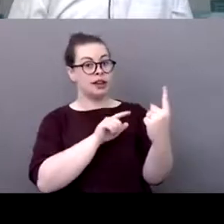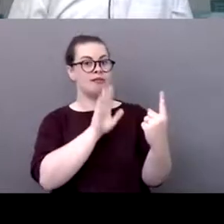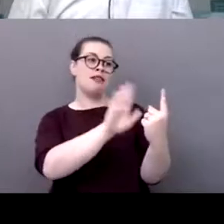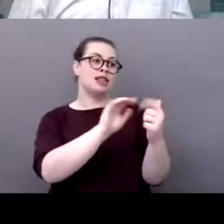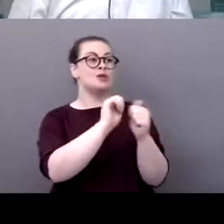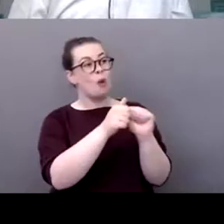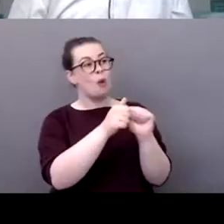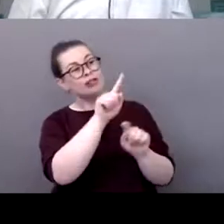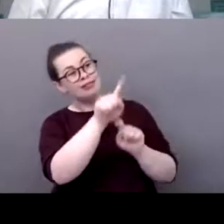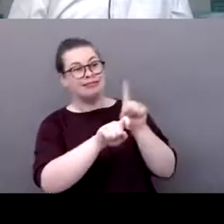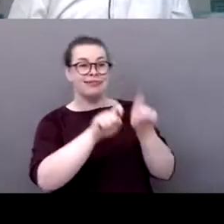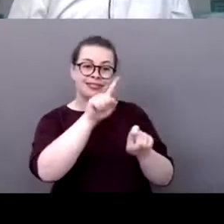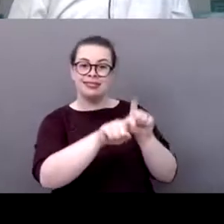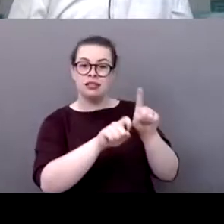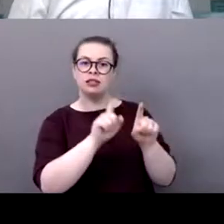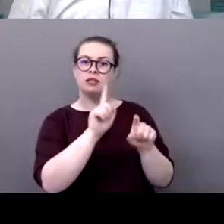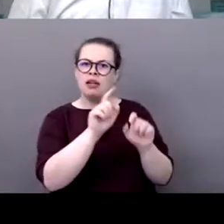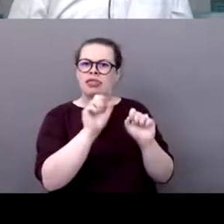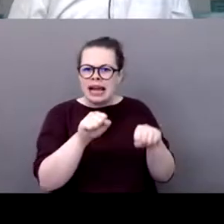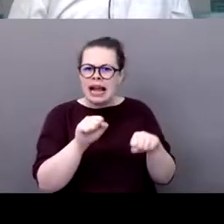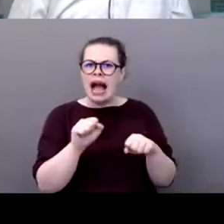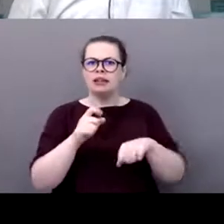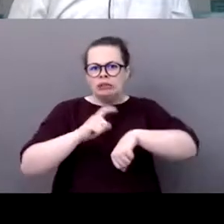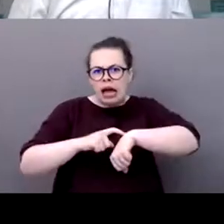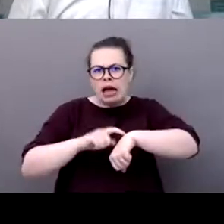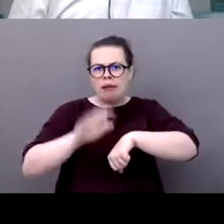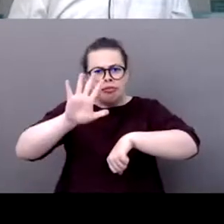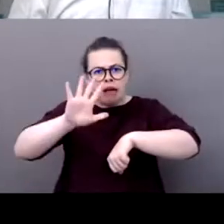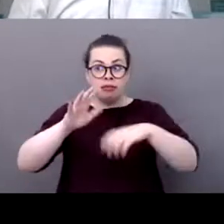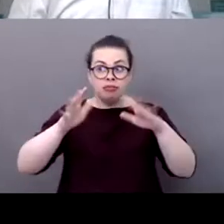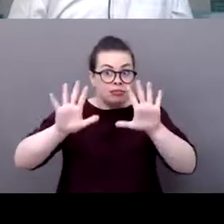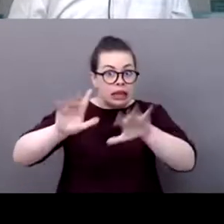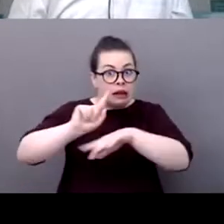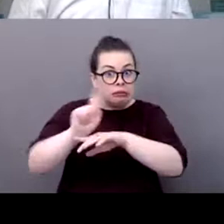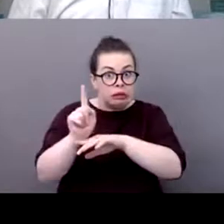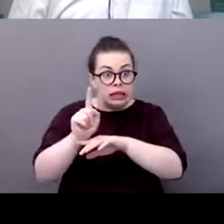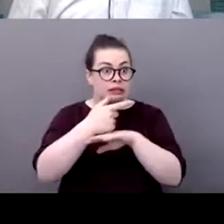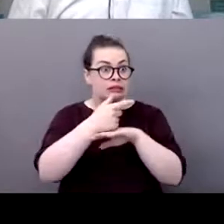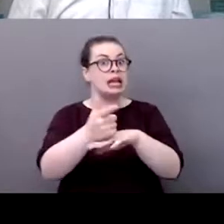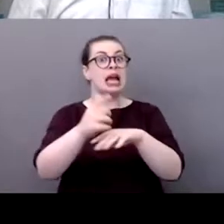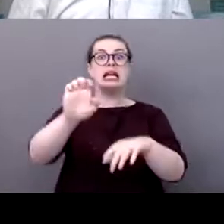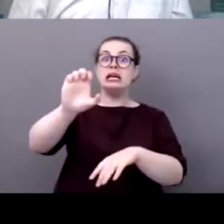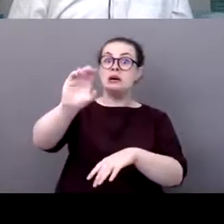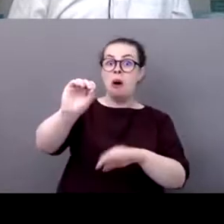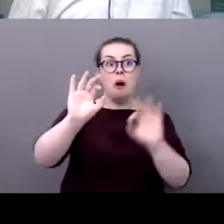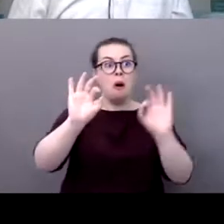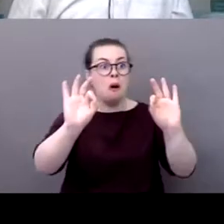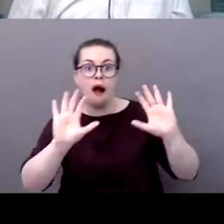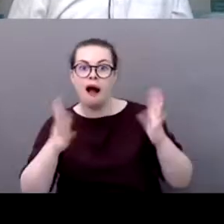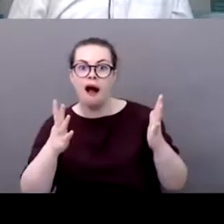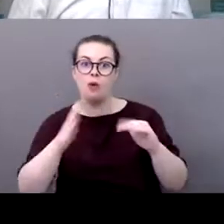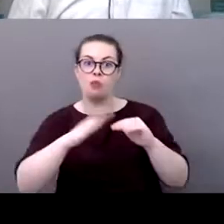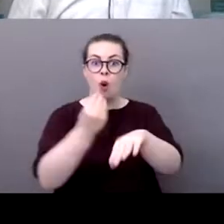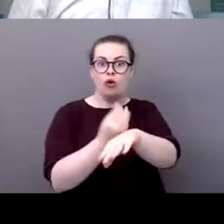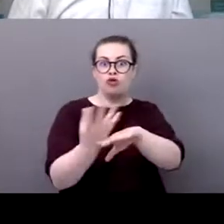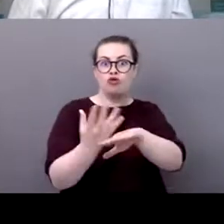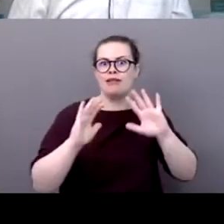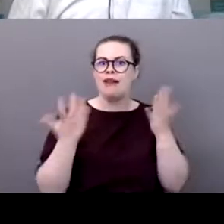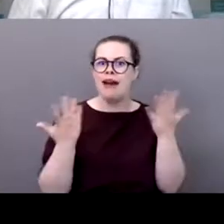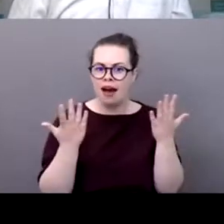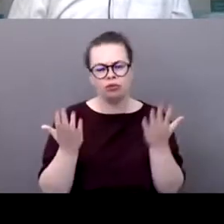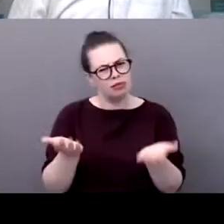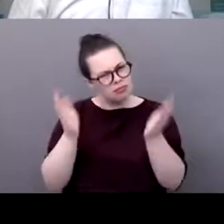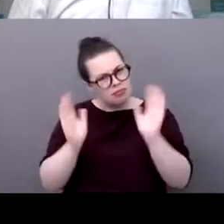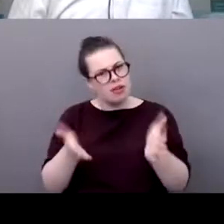environment that is hosting the event some information this will require coordination but i tell you you know people will be